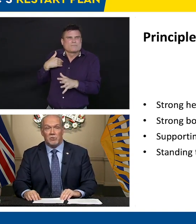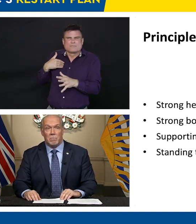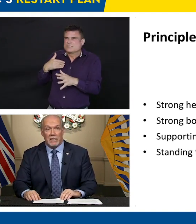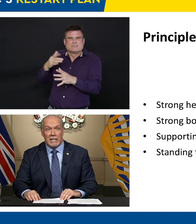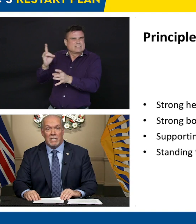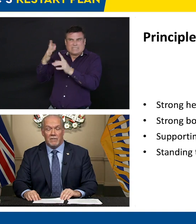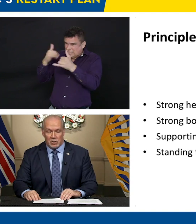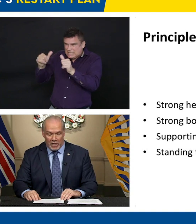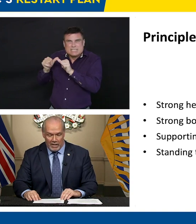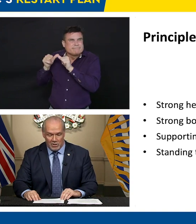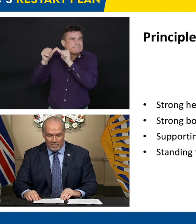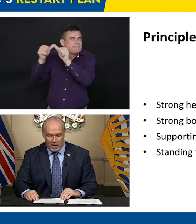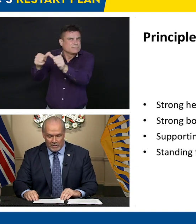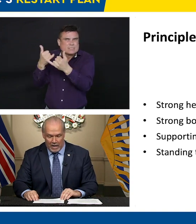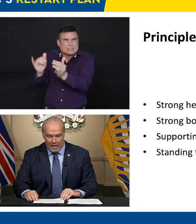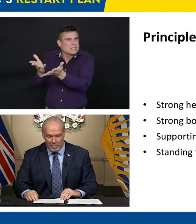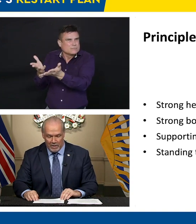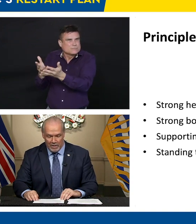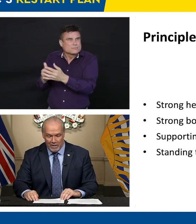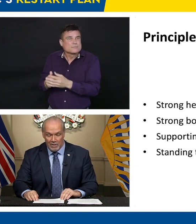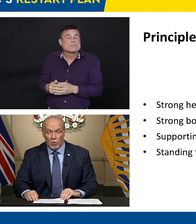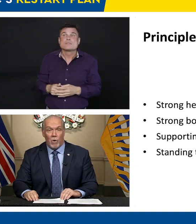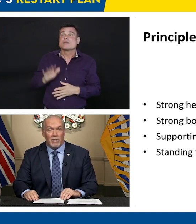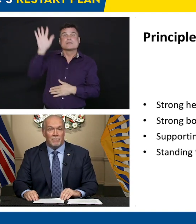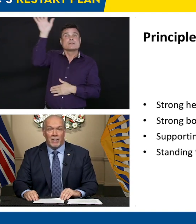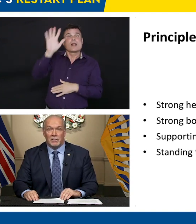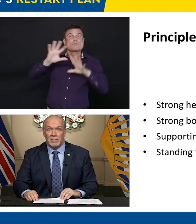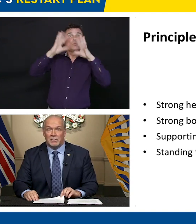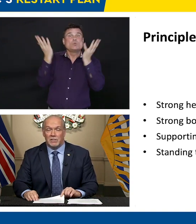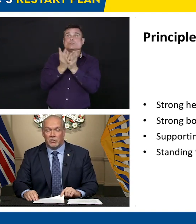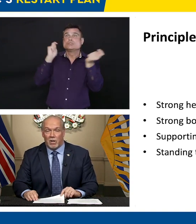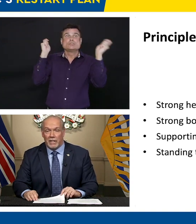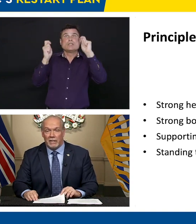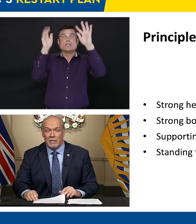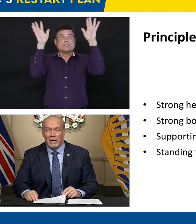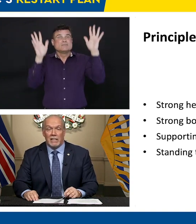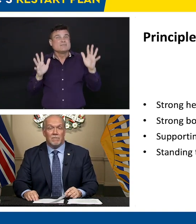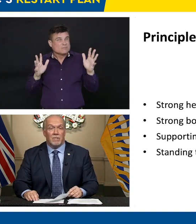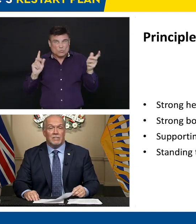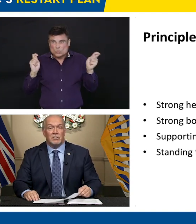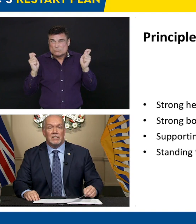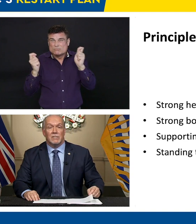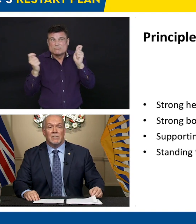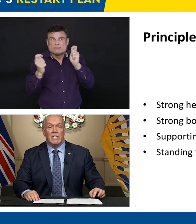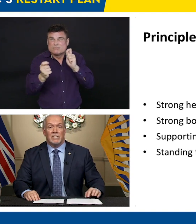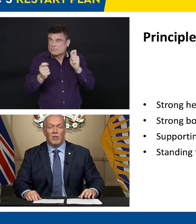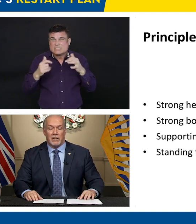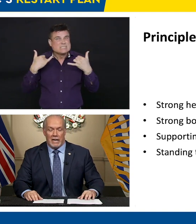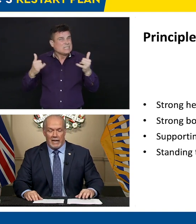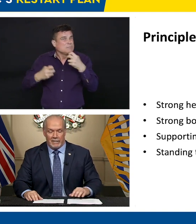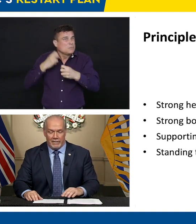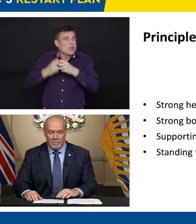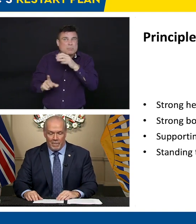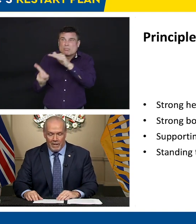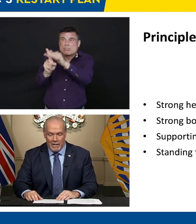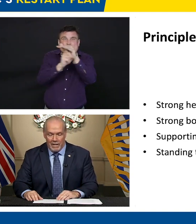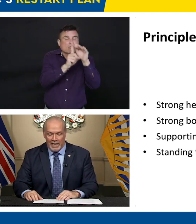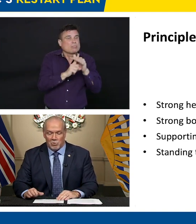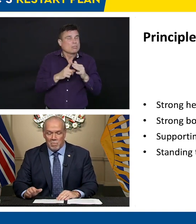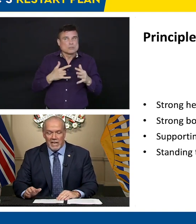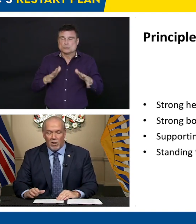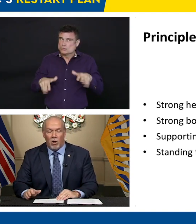continues to be the challenge of our time. The wildfire season is starting, and the flood season has not yet ended.